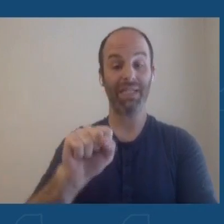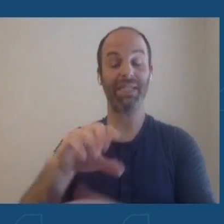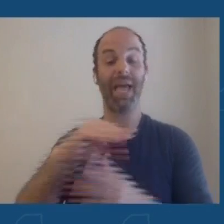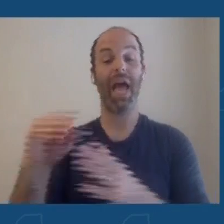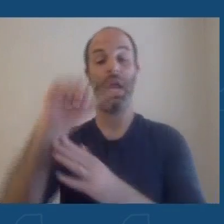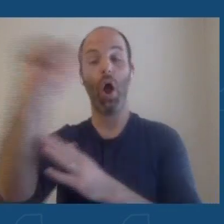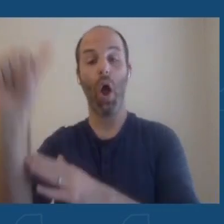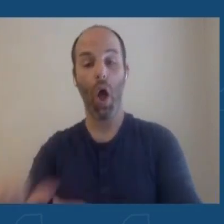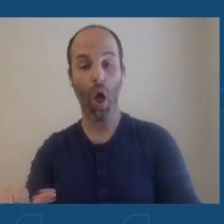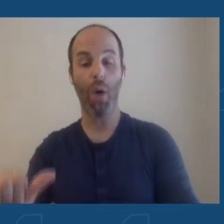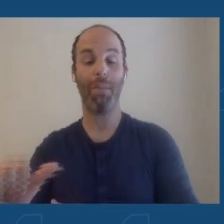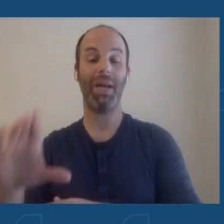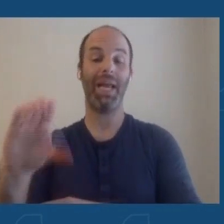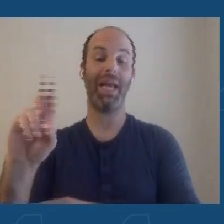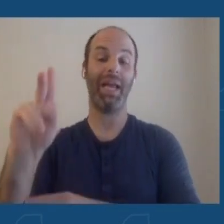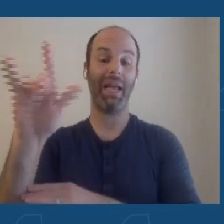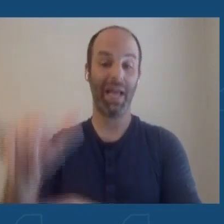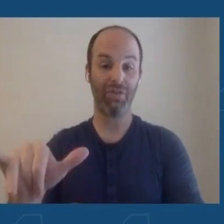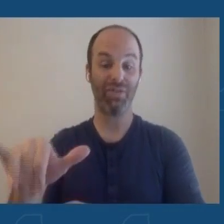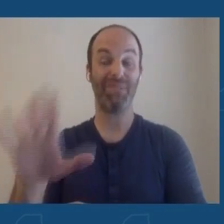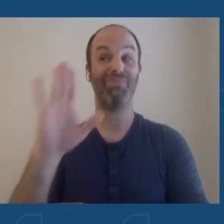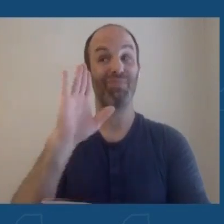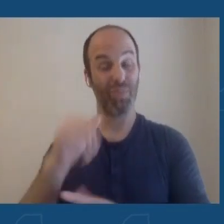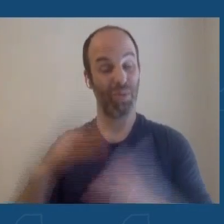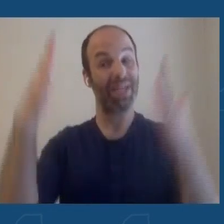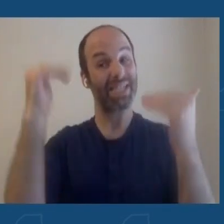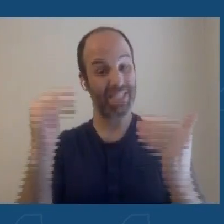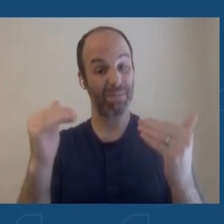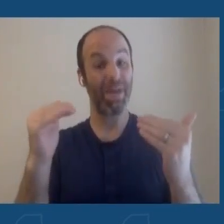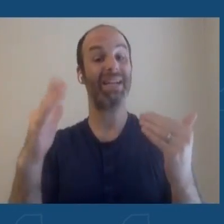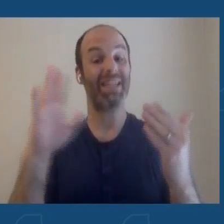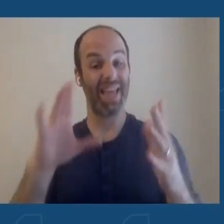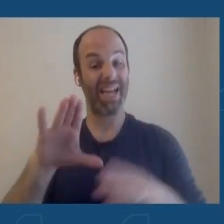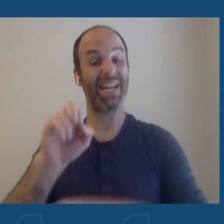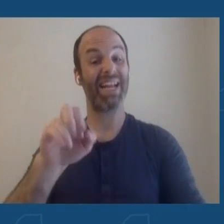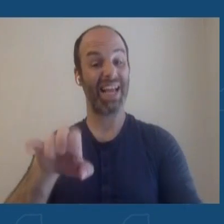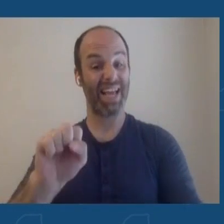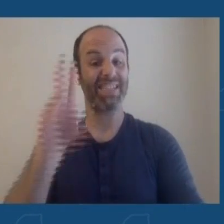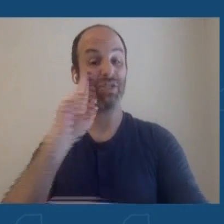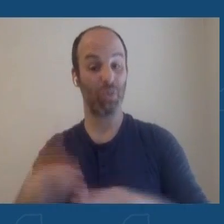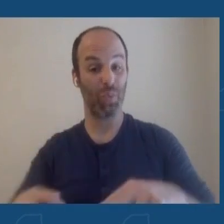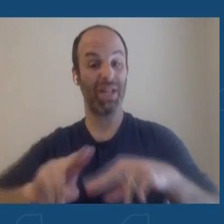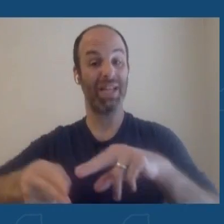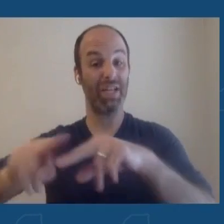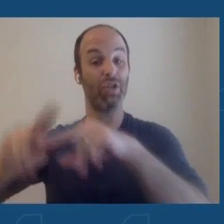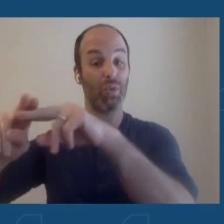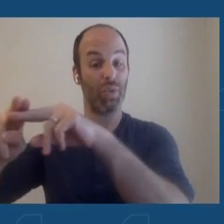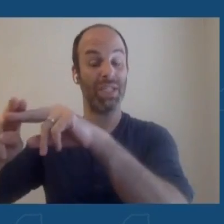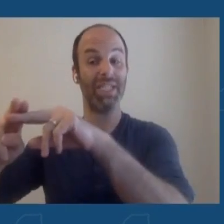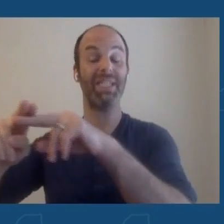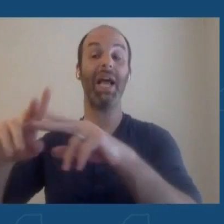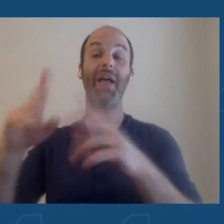we expect the number of cases to increase. This reflects both increased diagnostic